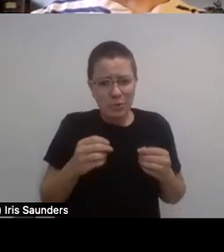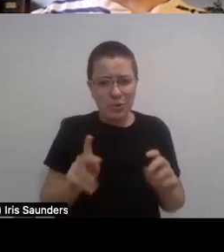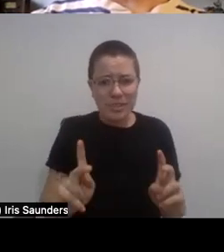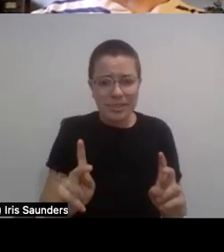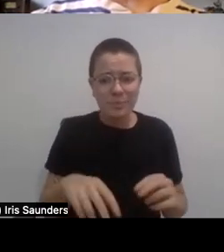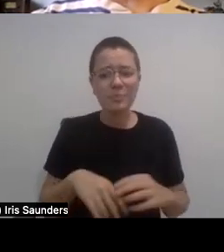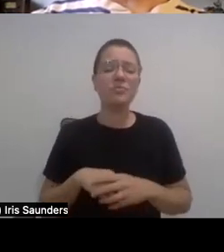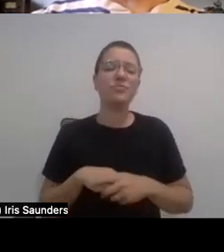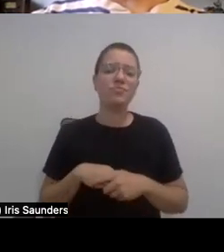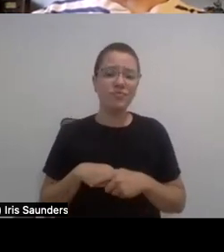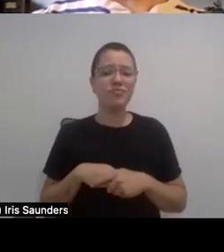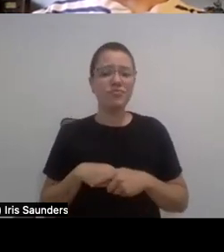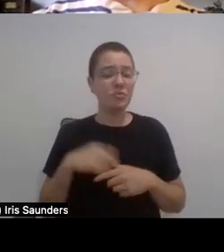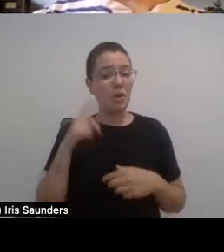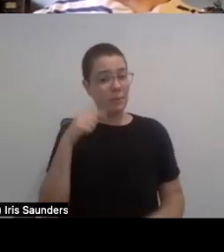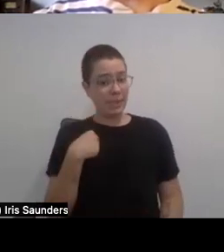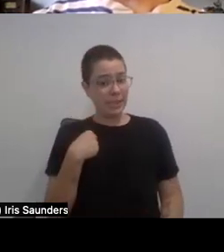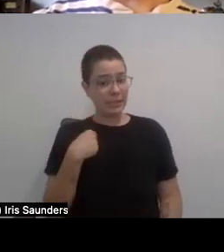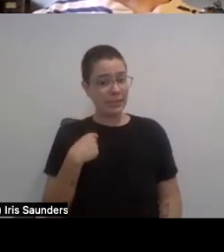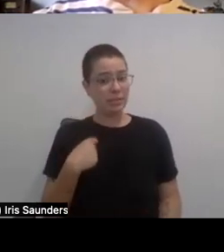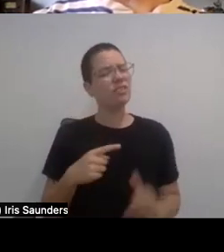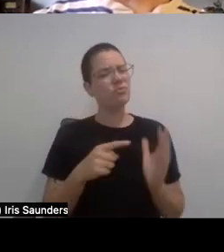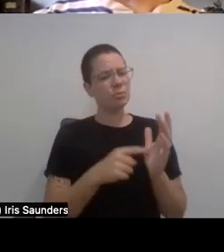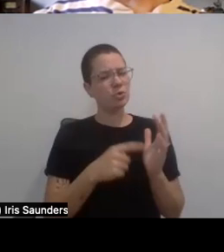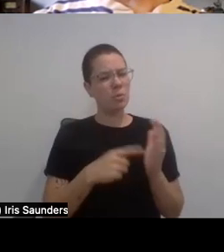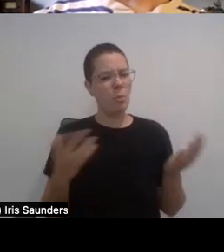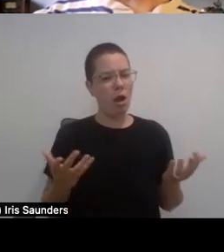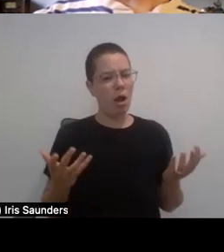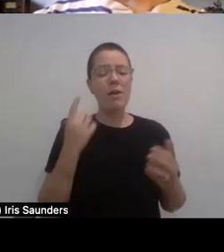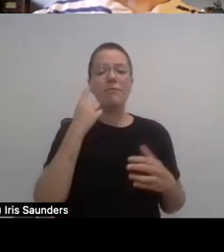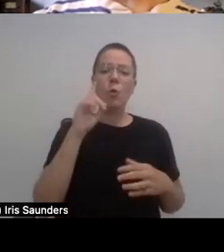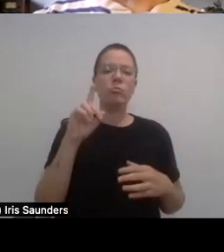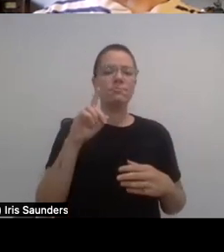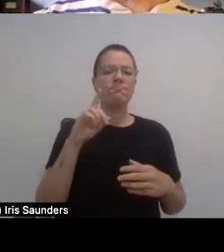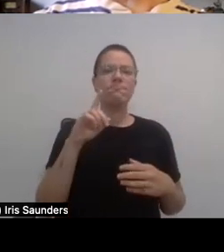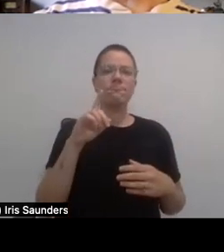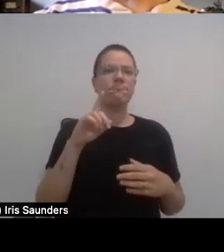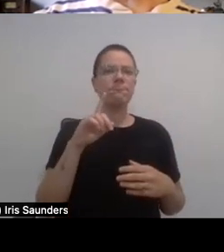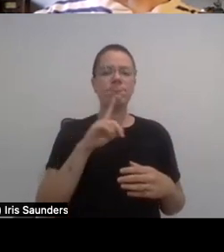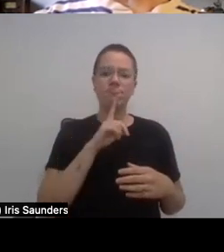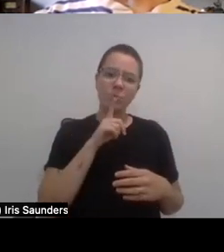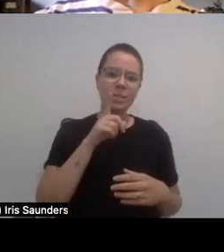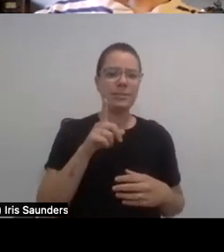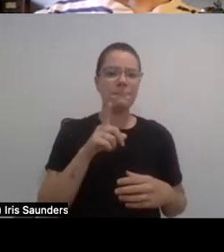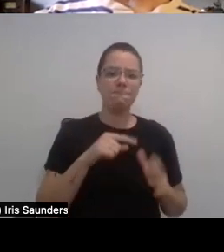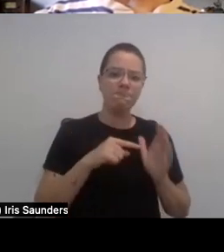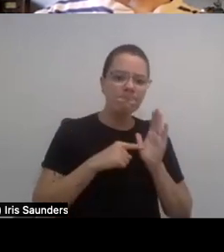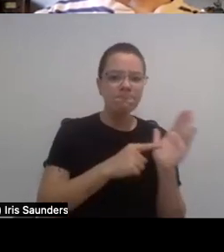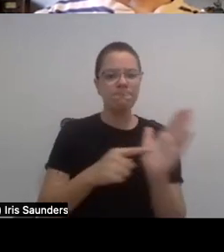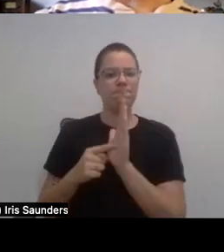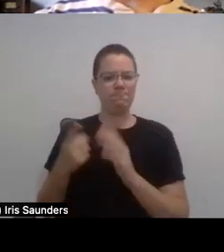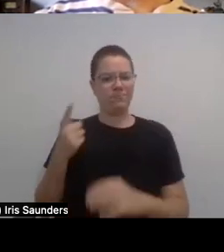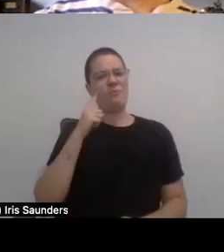And so for me, representation is about highlighting what it takes for us to be able to